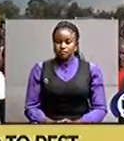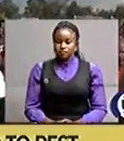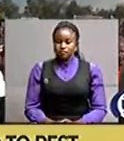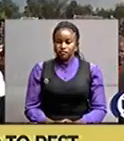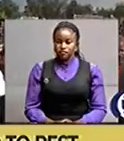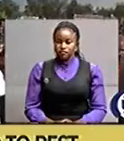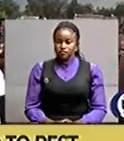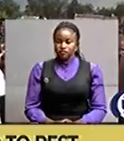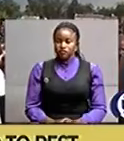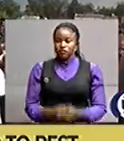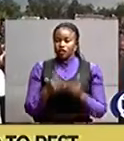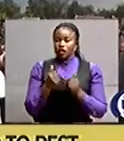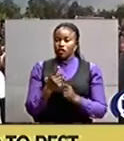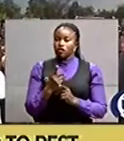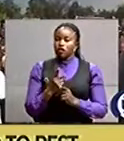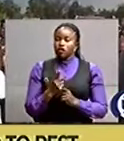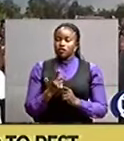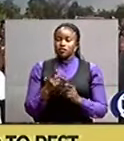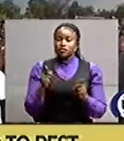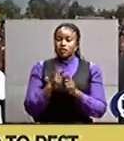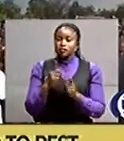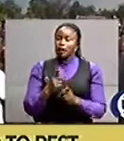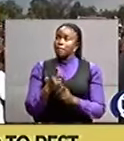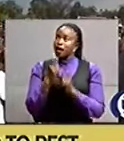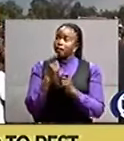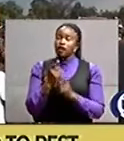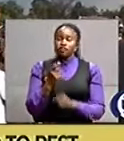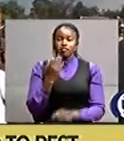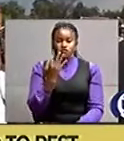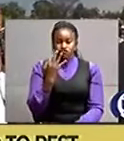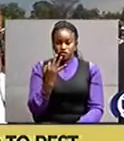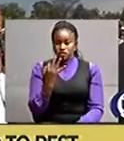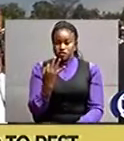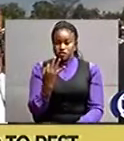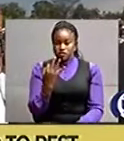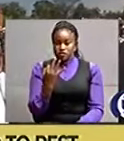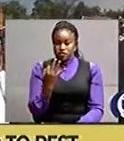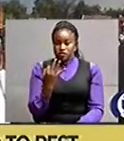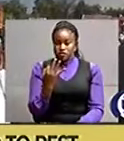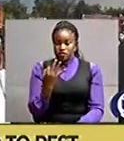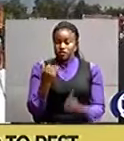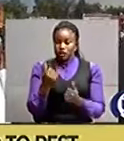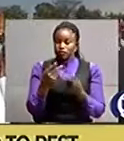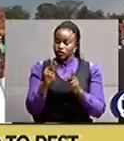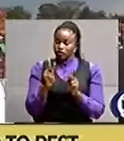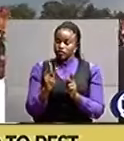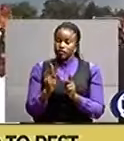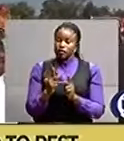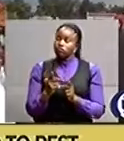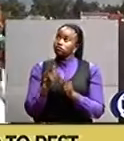but a will fire three rounds of live ammunition but a fire